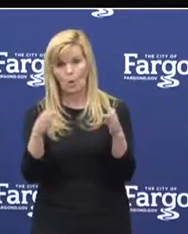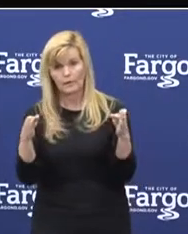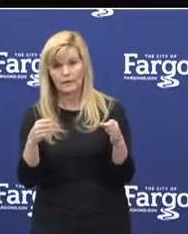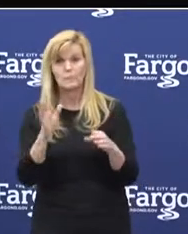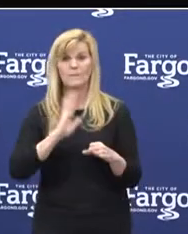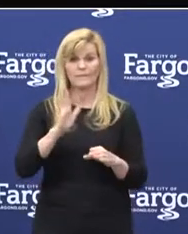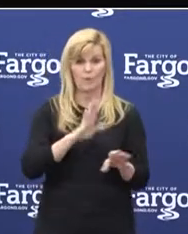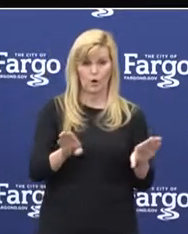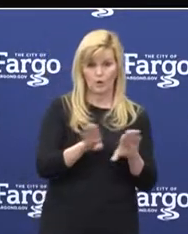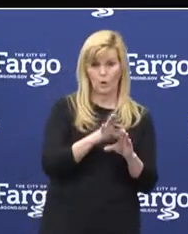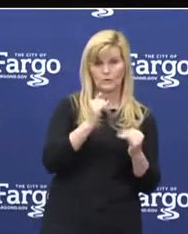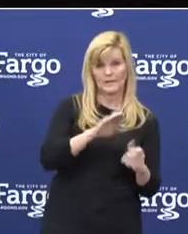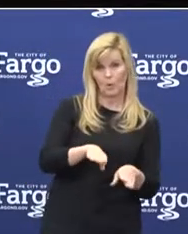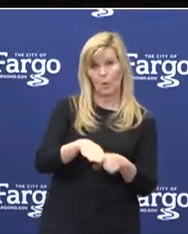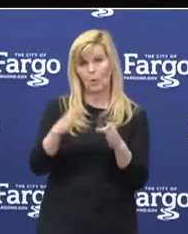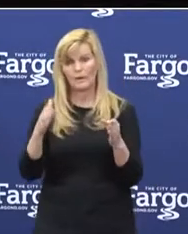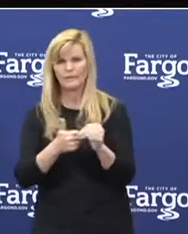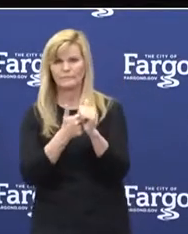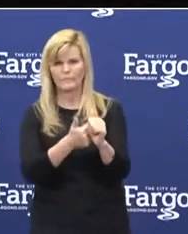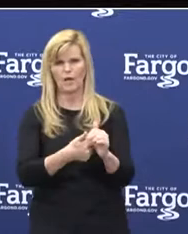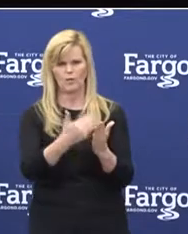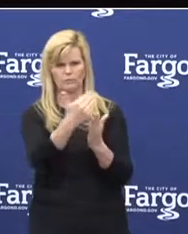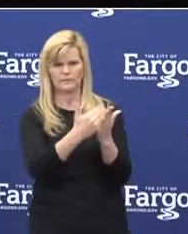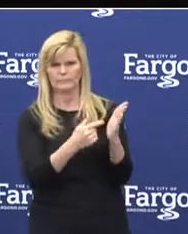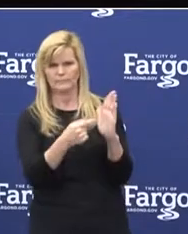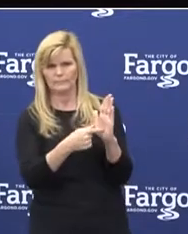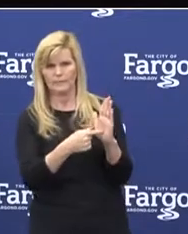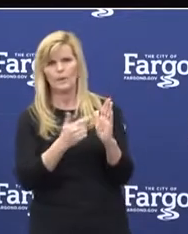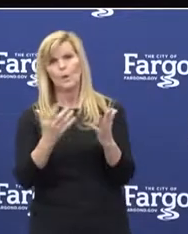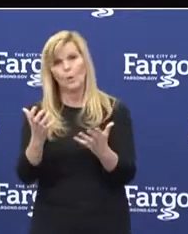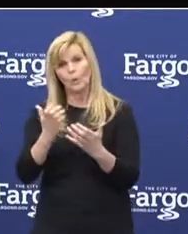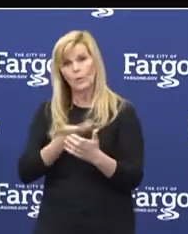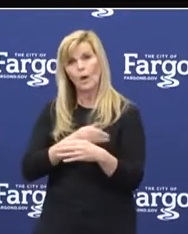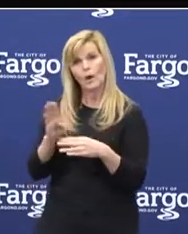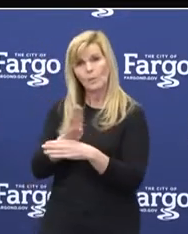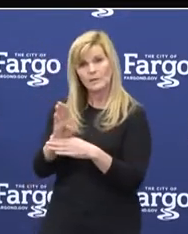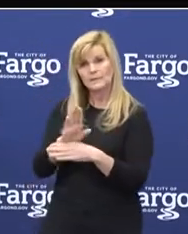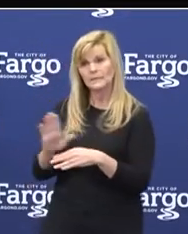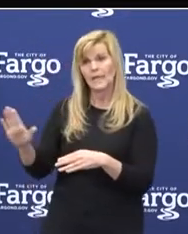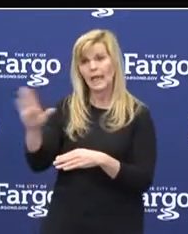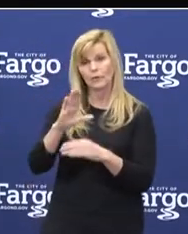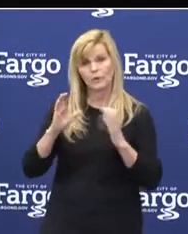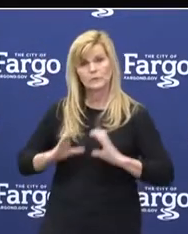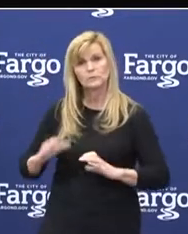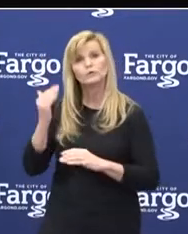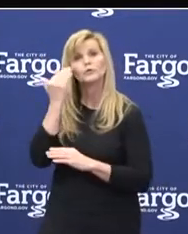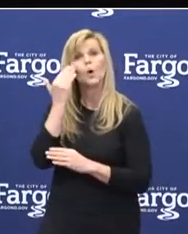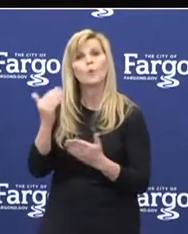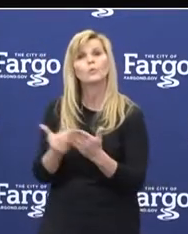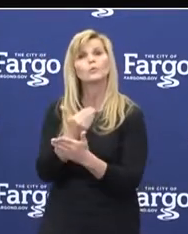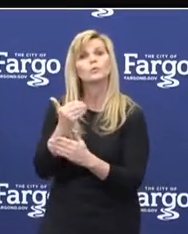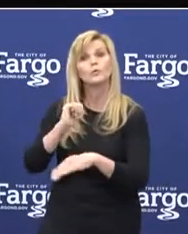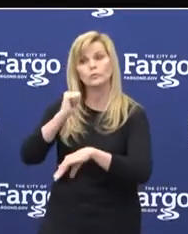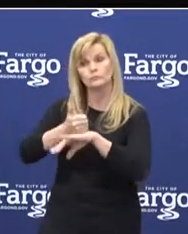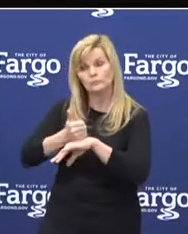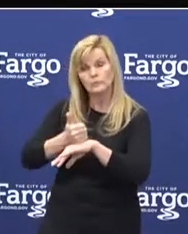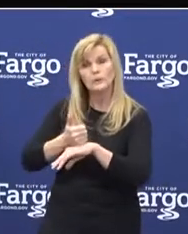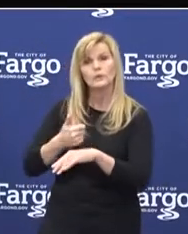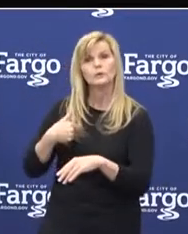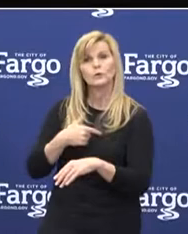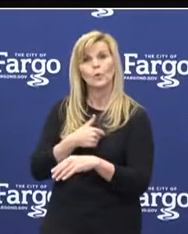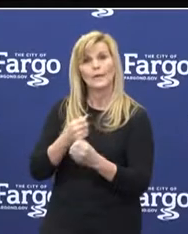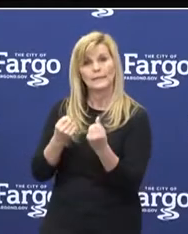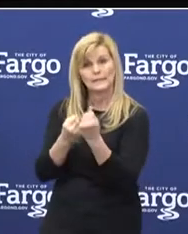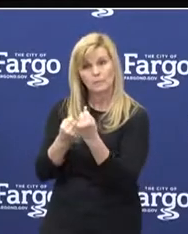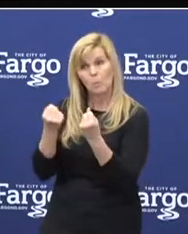closed. We want our businesses and their customers to be familiar with the protocols so we can support each